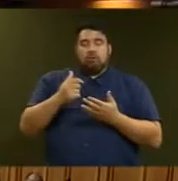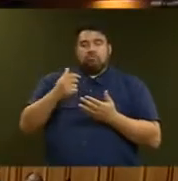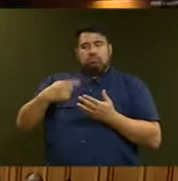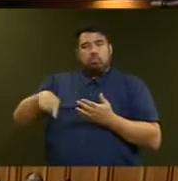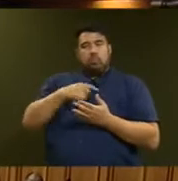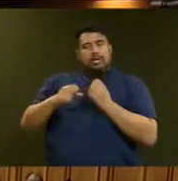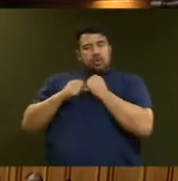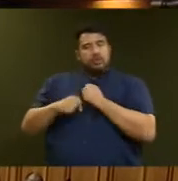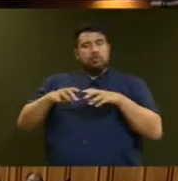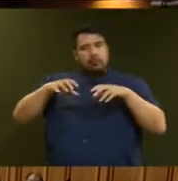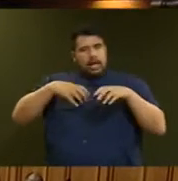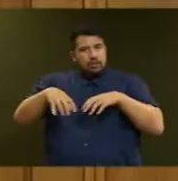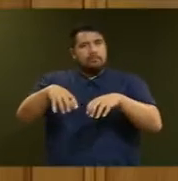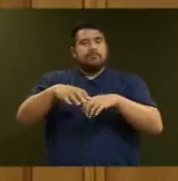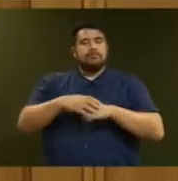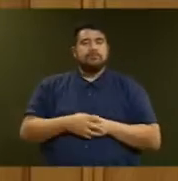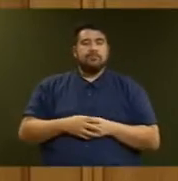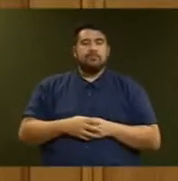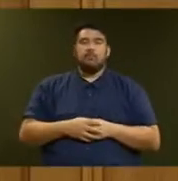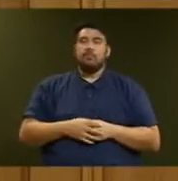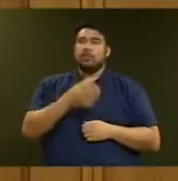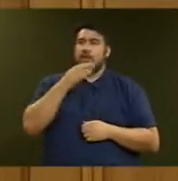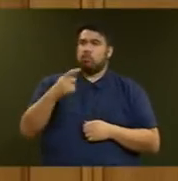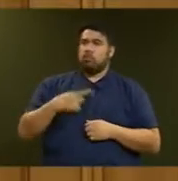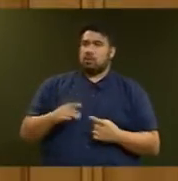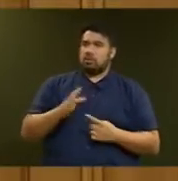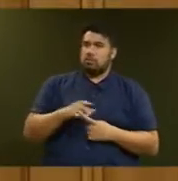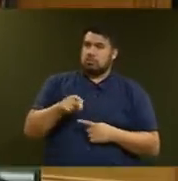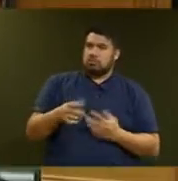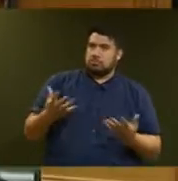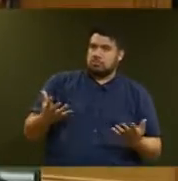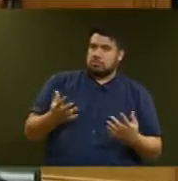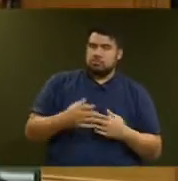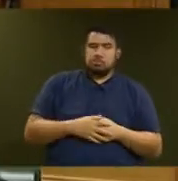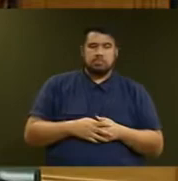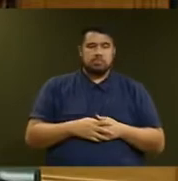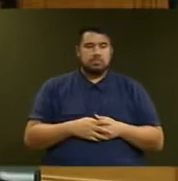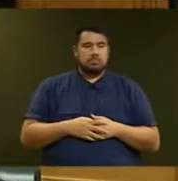Supplementary. Why is this important? Mr Speaker.